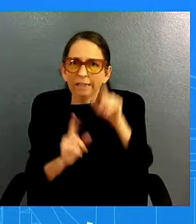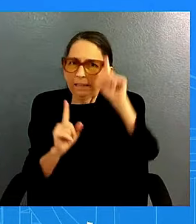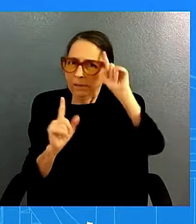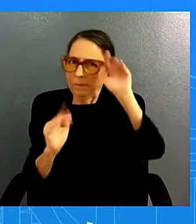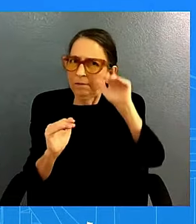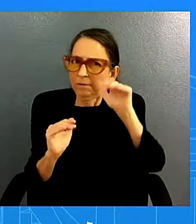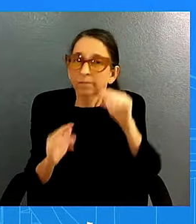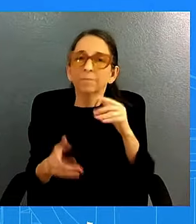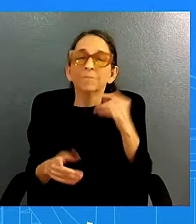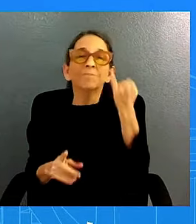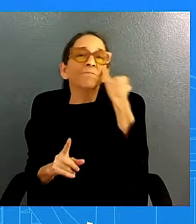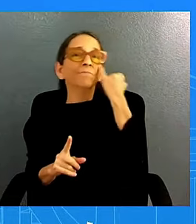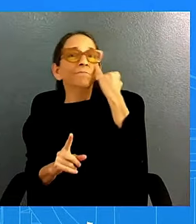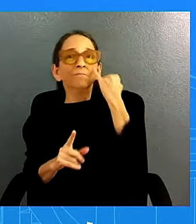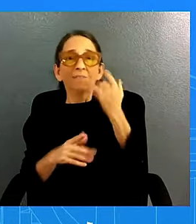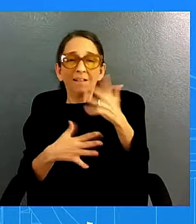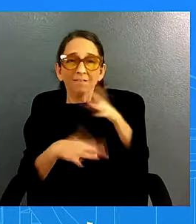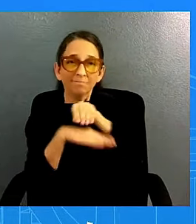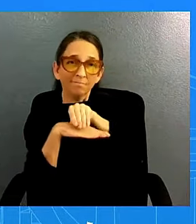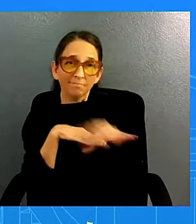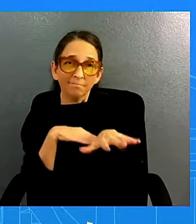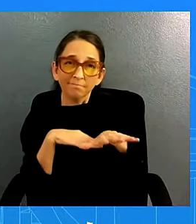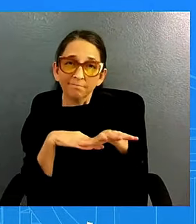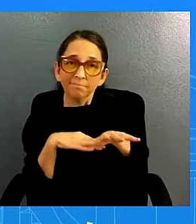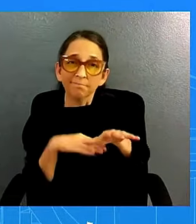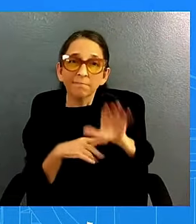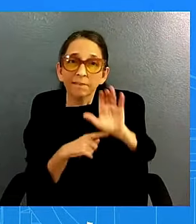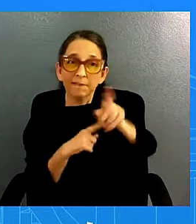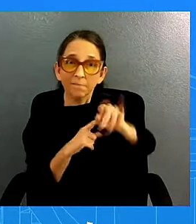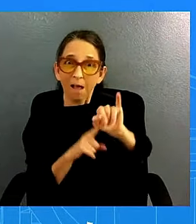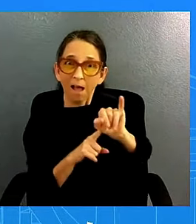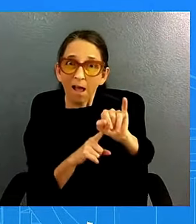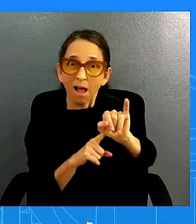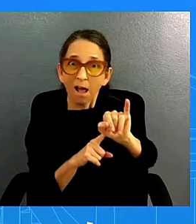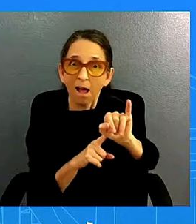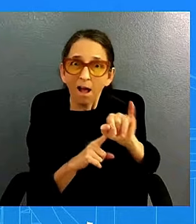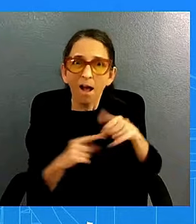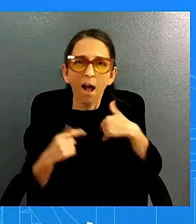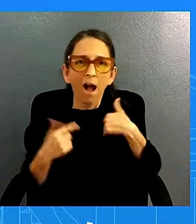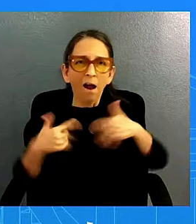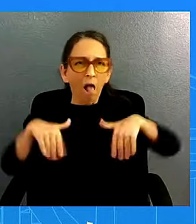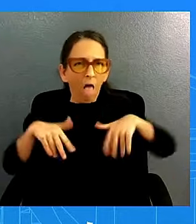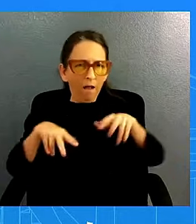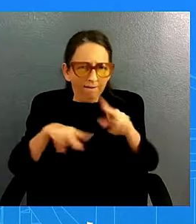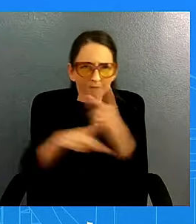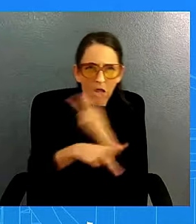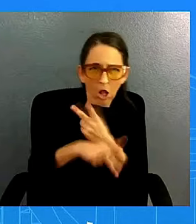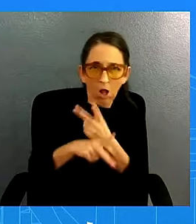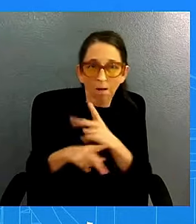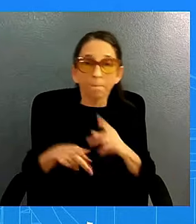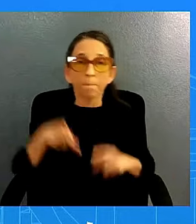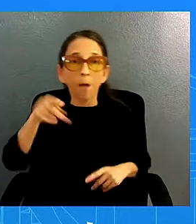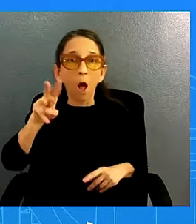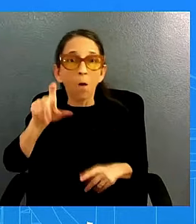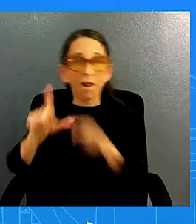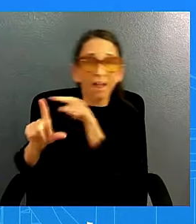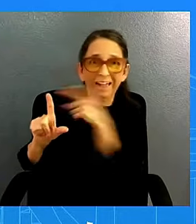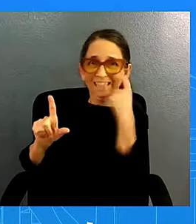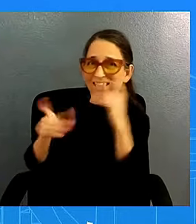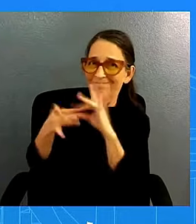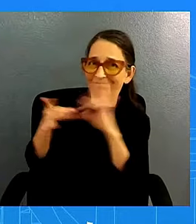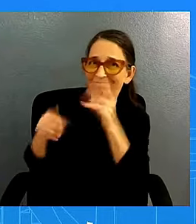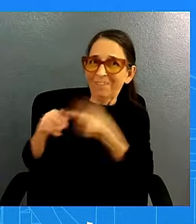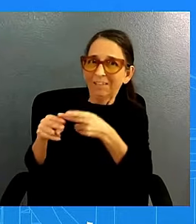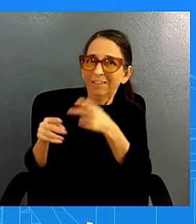it's a bit of a head scratcher i think powell talked about it yesterday he referenced that the other part of shelter costs owner equivalent rent